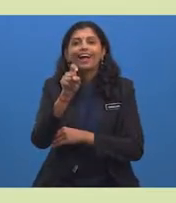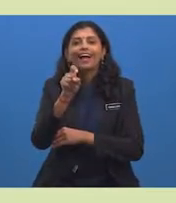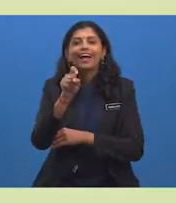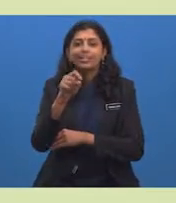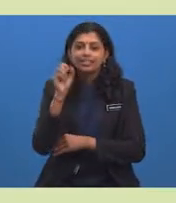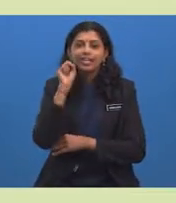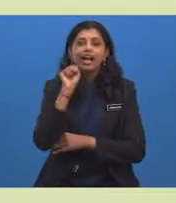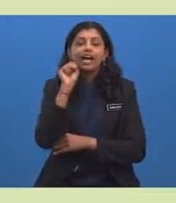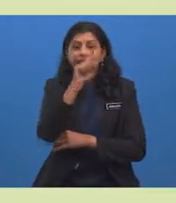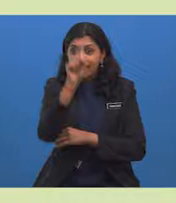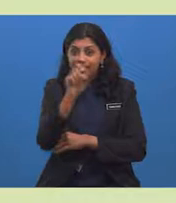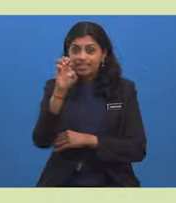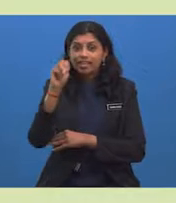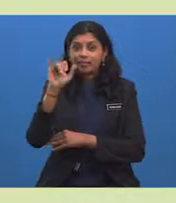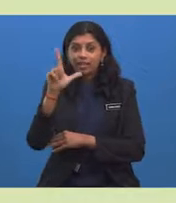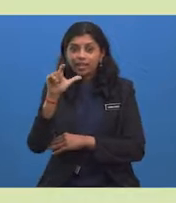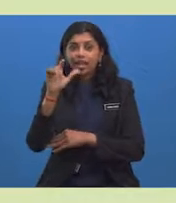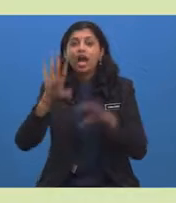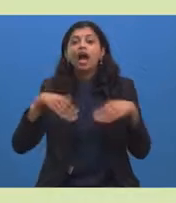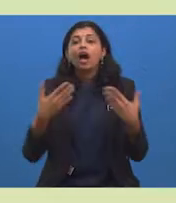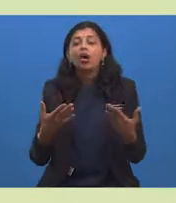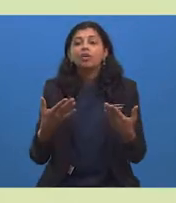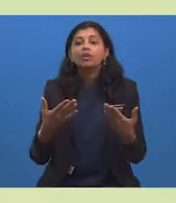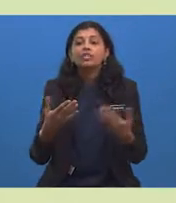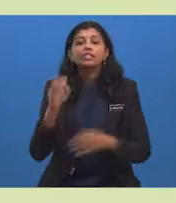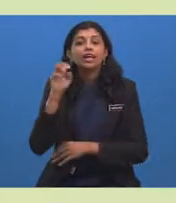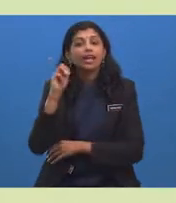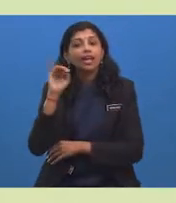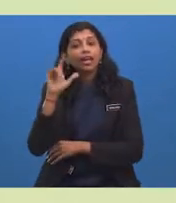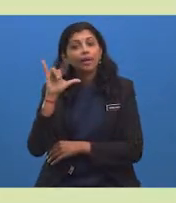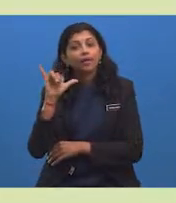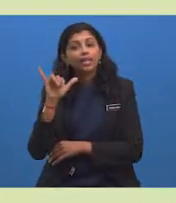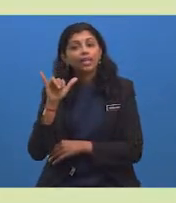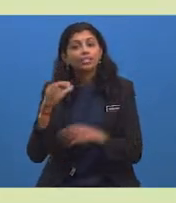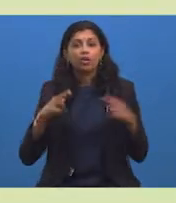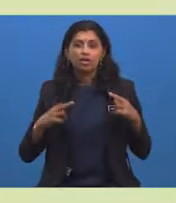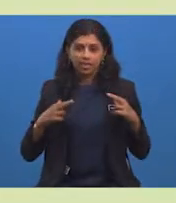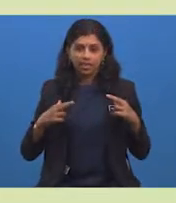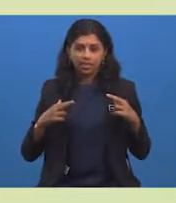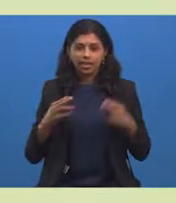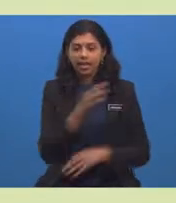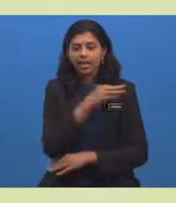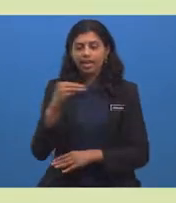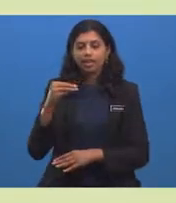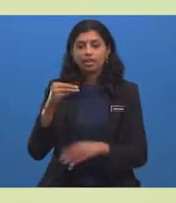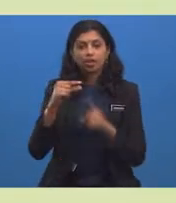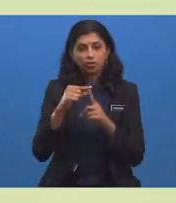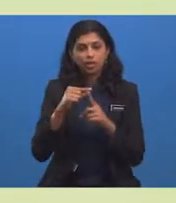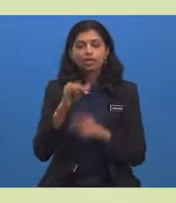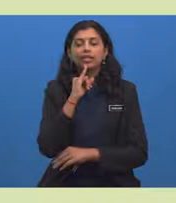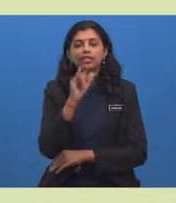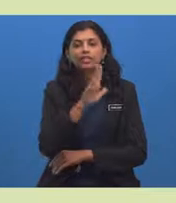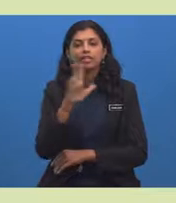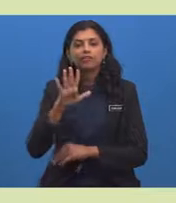And she did write in between 35 to 45